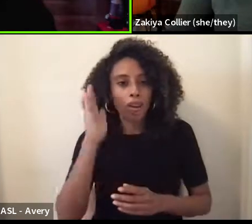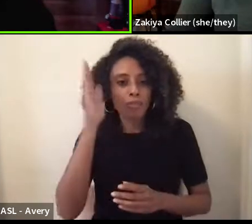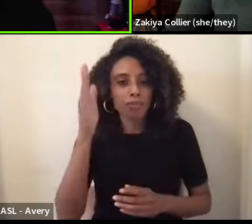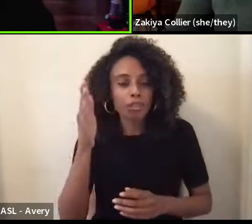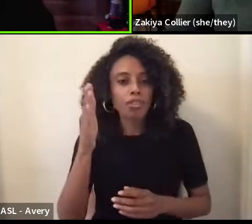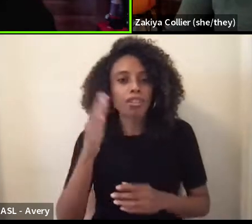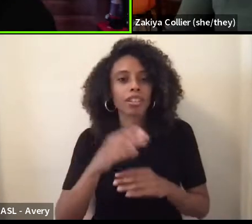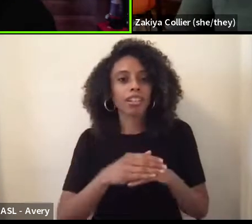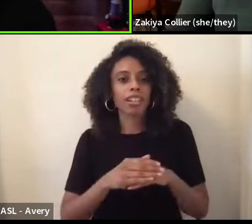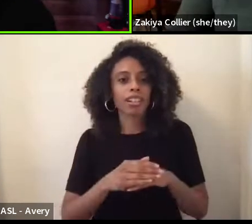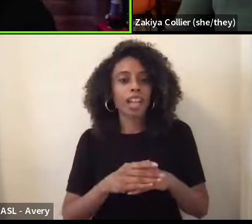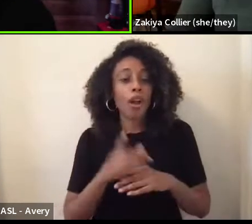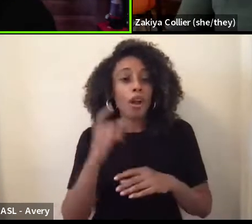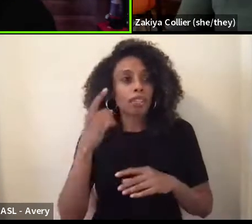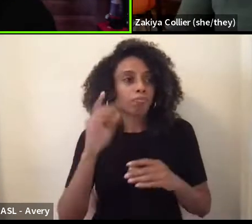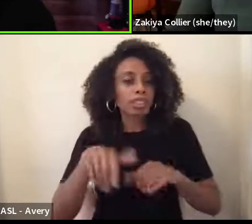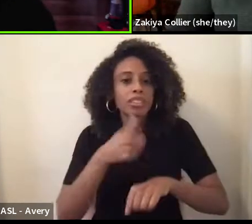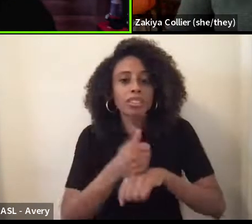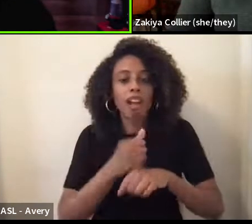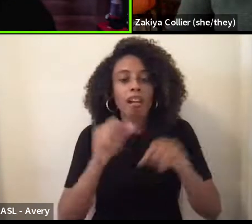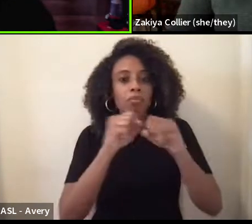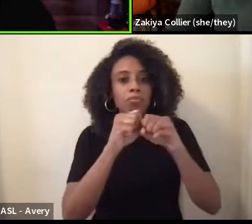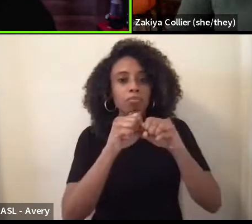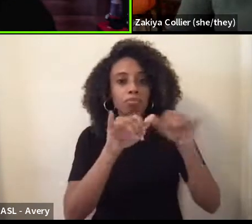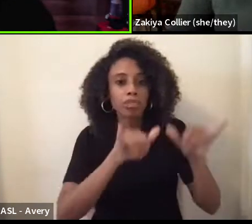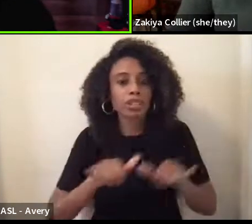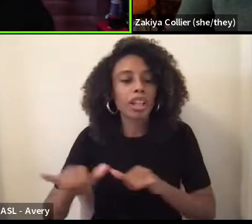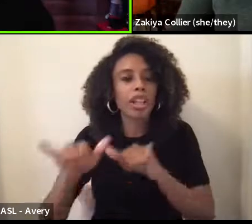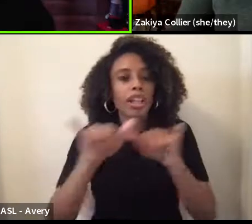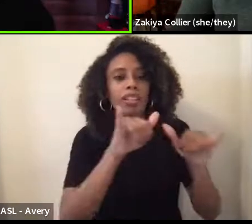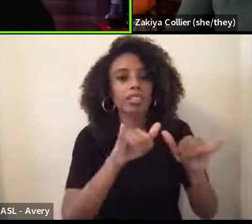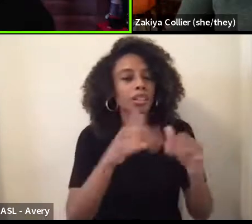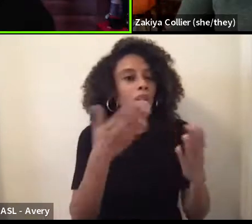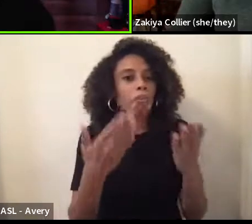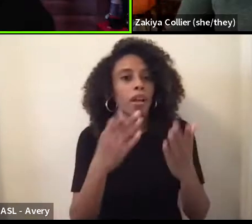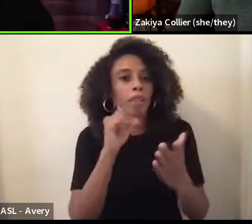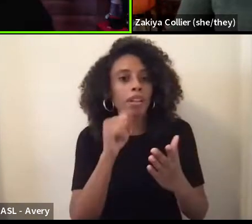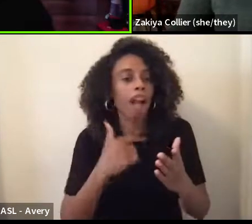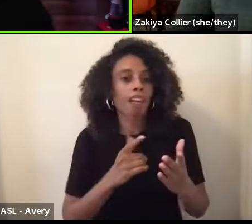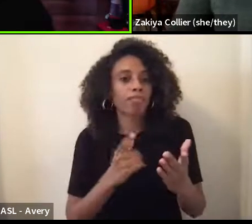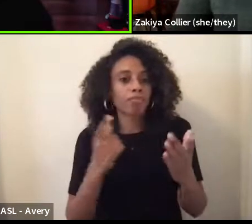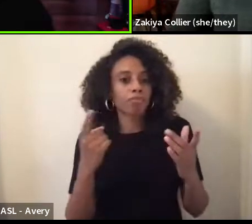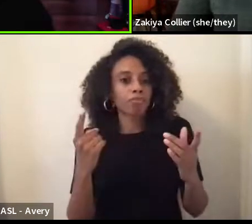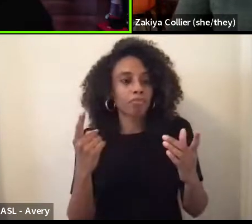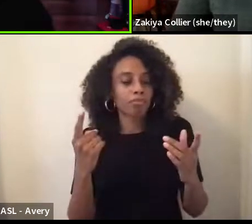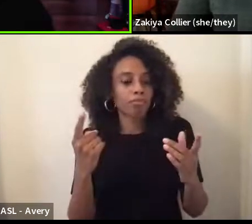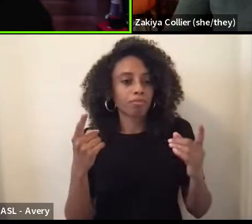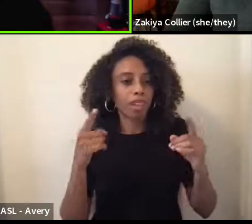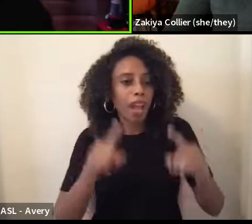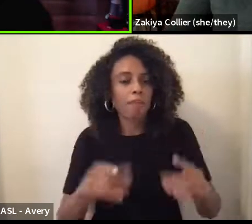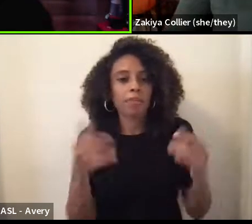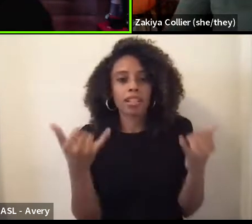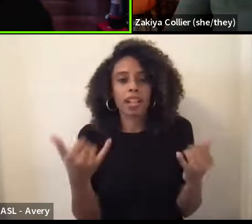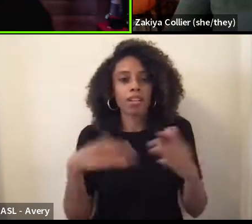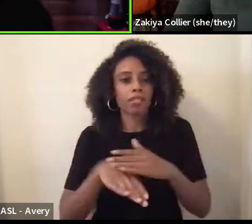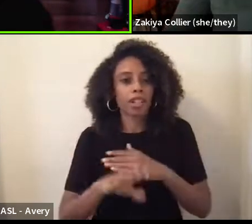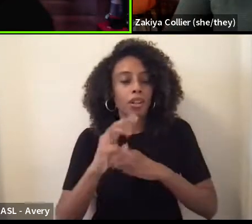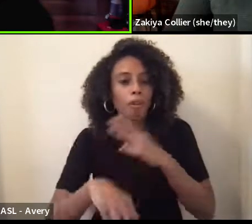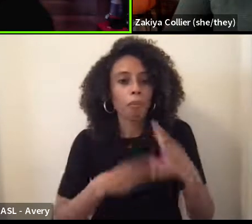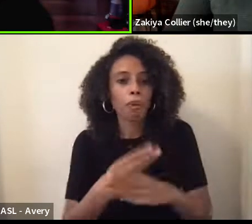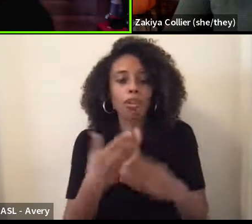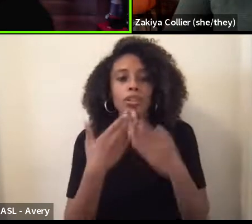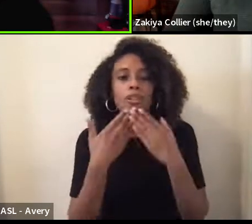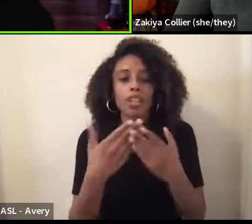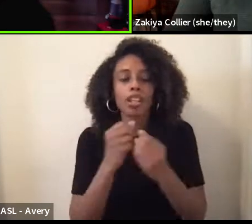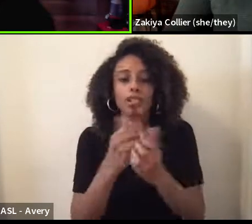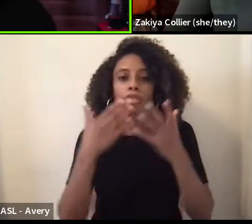probably don't exist in the world. And so, um, thank you, you know, thank you so much for your time and energy. And are